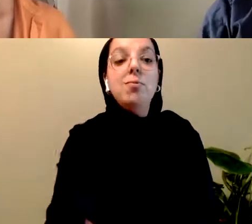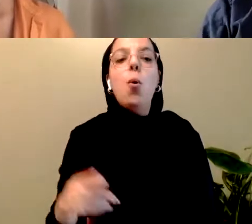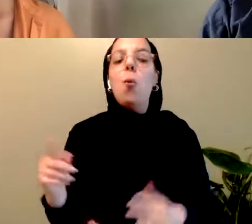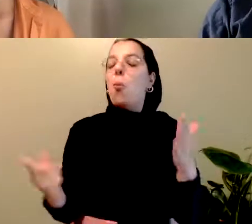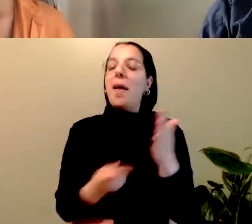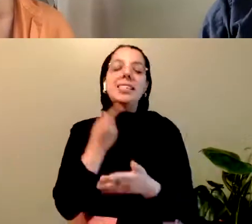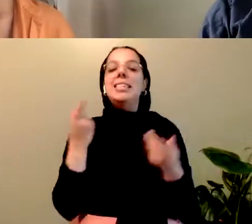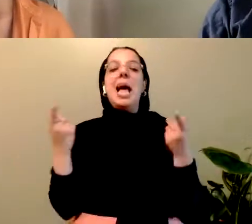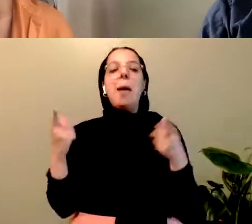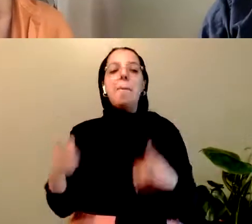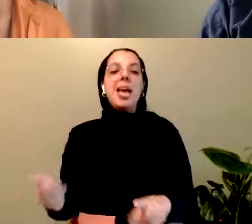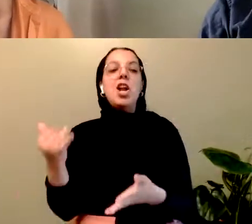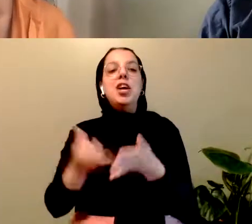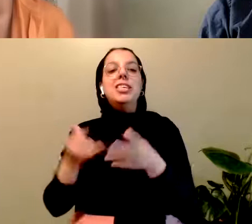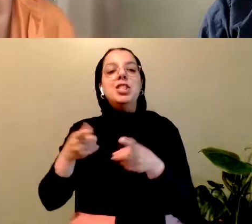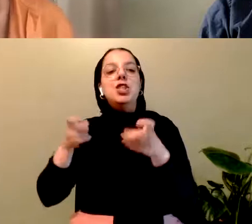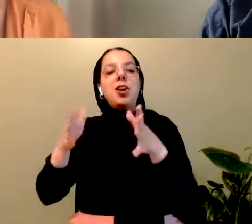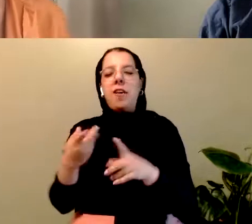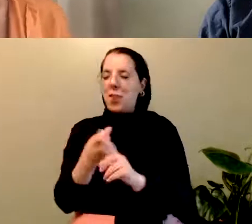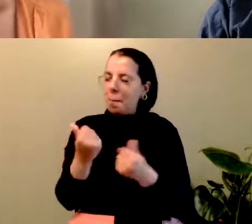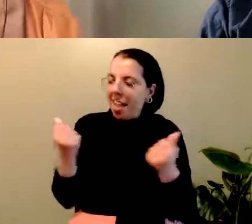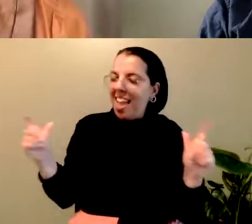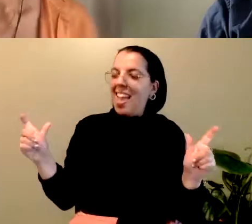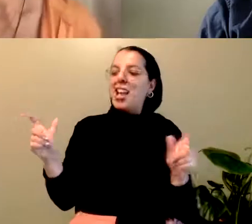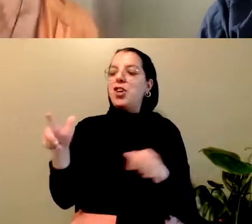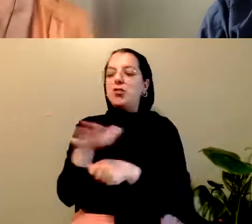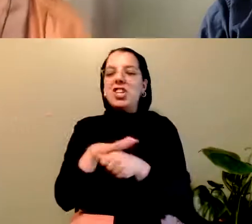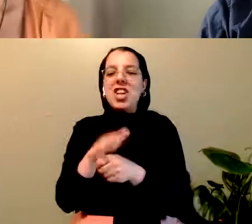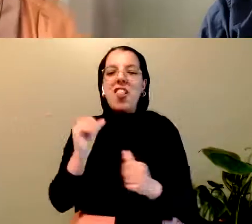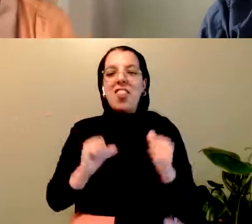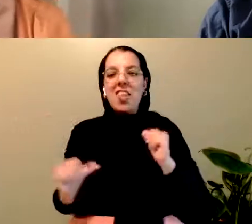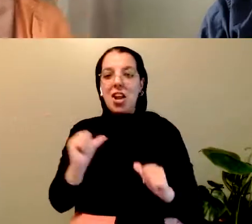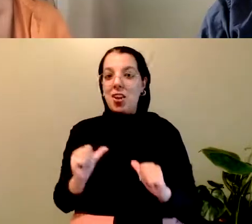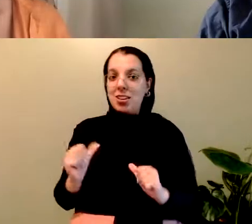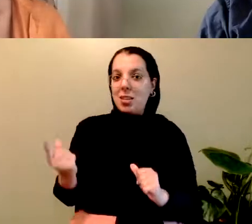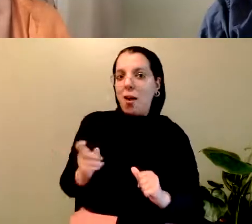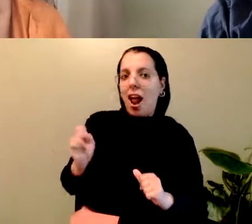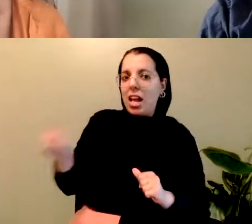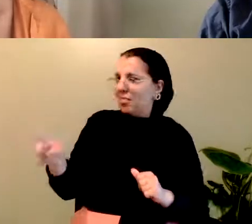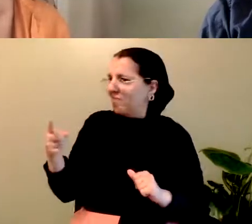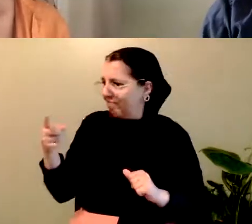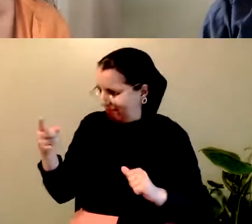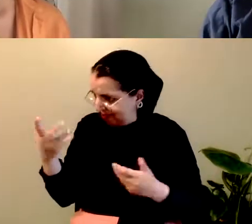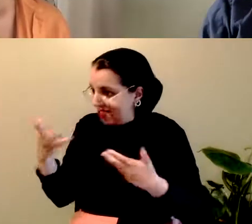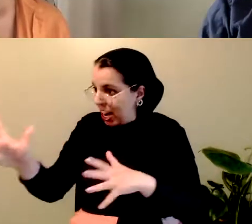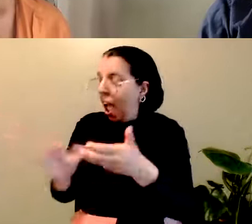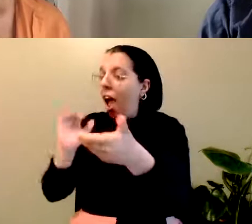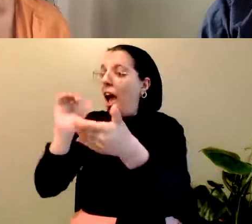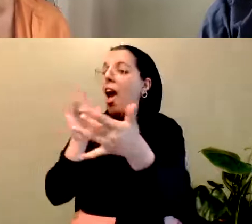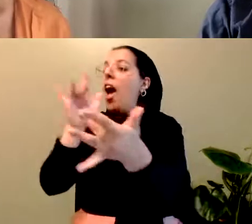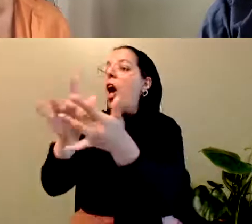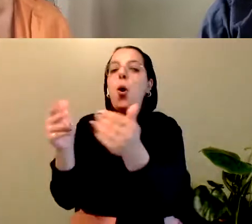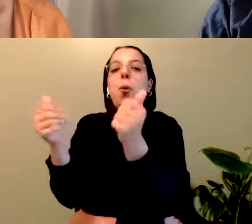when asked about whether he had done any outreach towards a Native housing complex down the street from his theater, where my